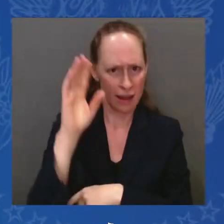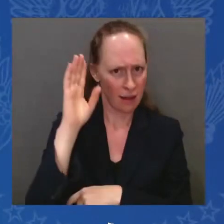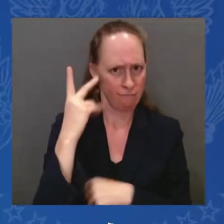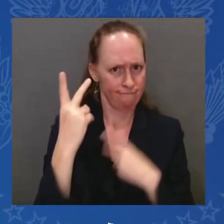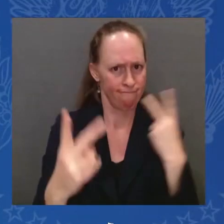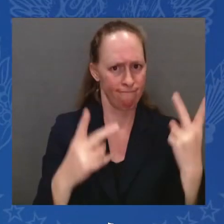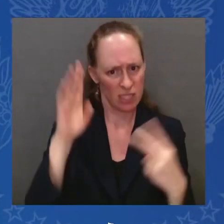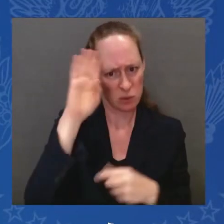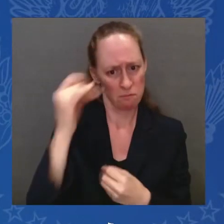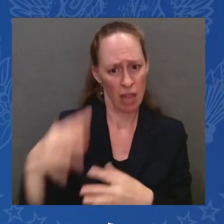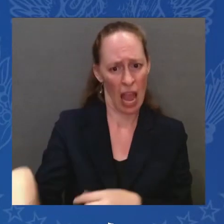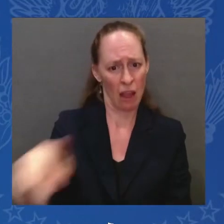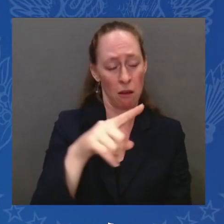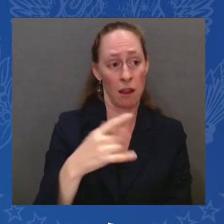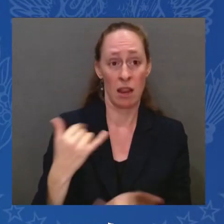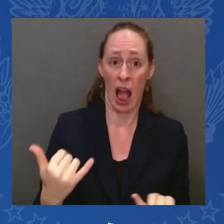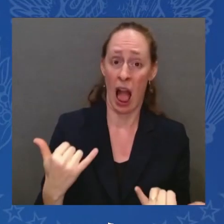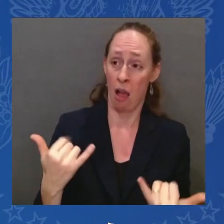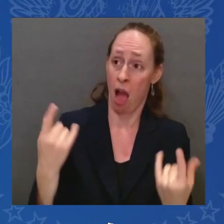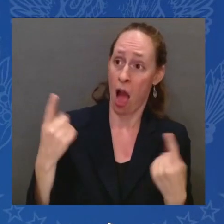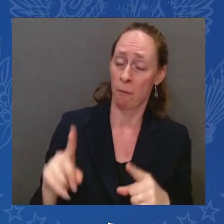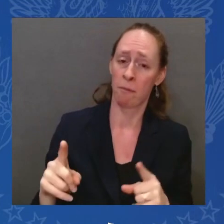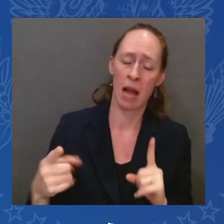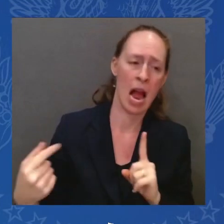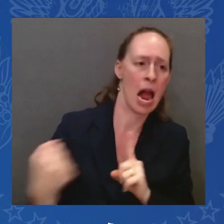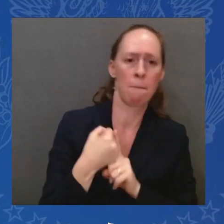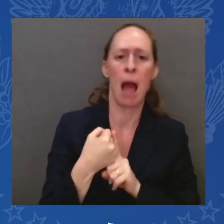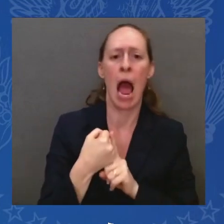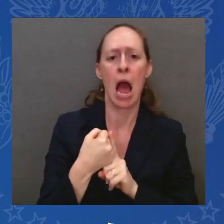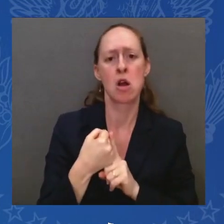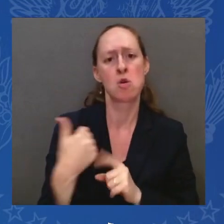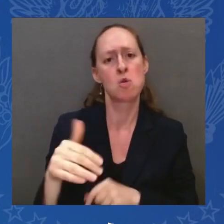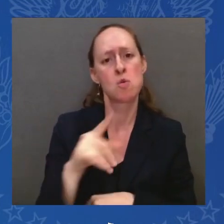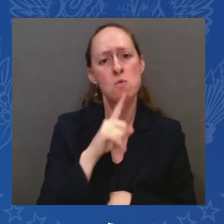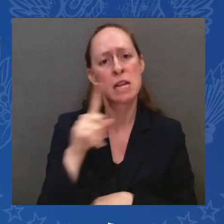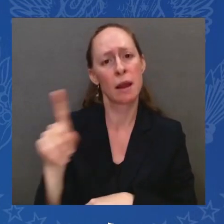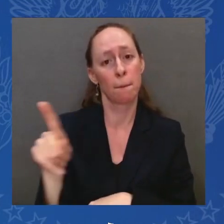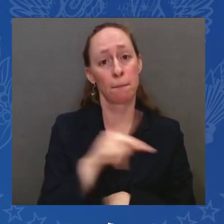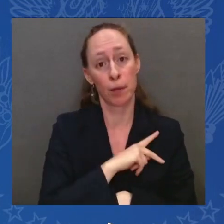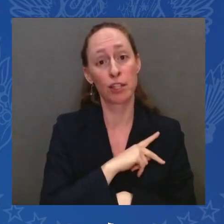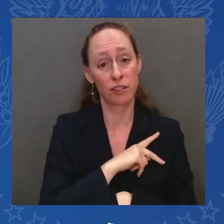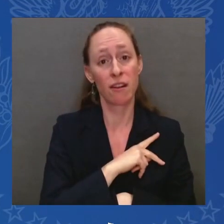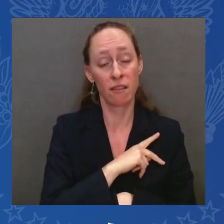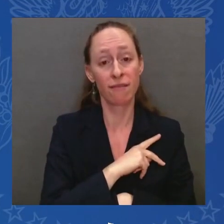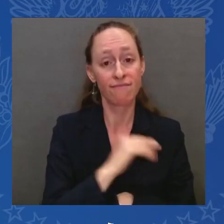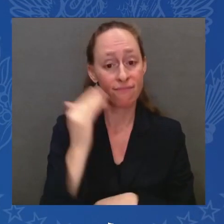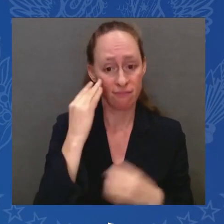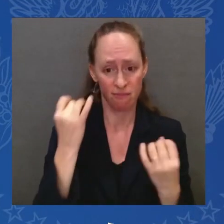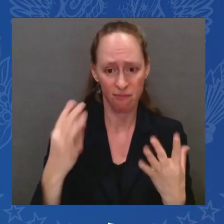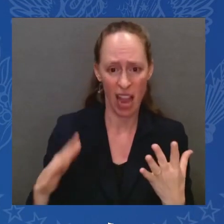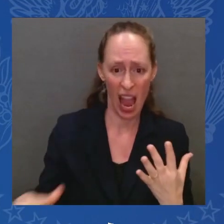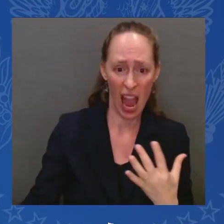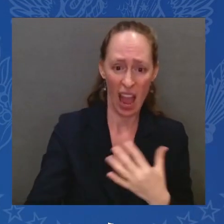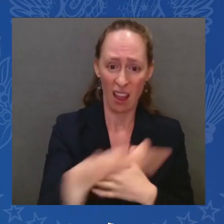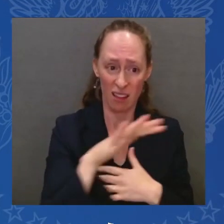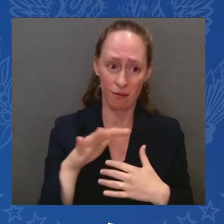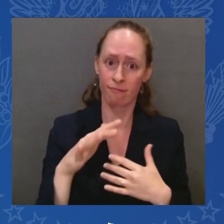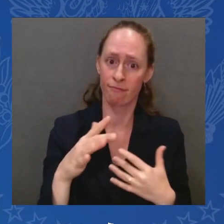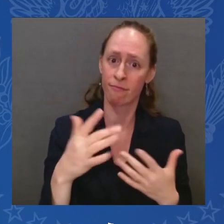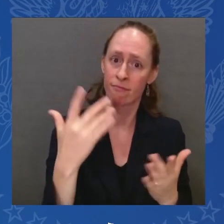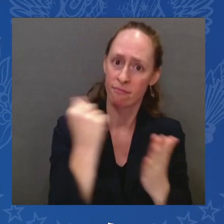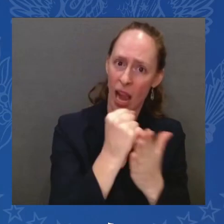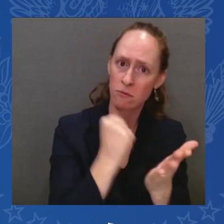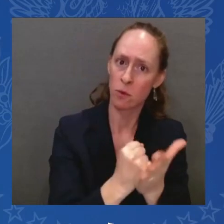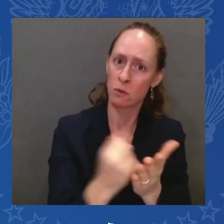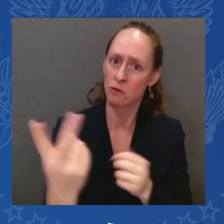thousands of dual citizens, maybe some of your relatives that are there. And Doug, I want to thank you for all the work you've